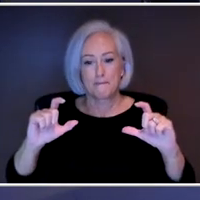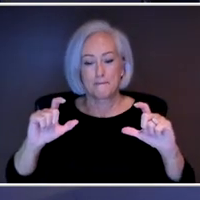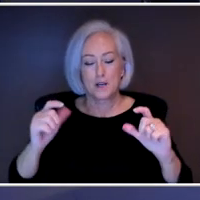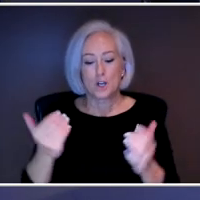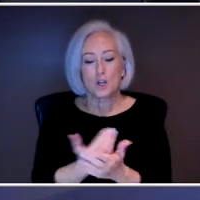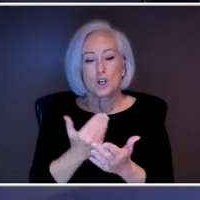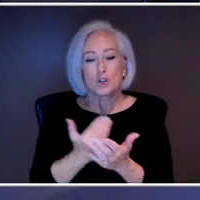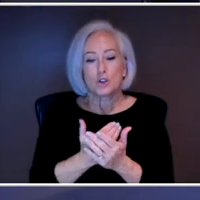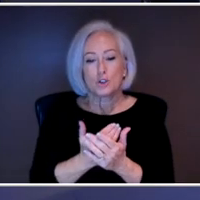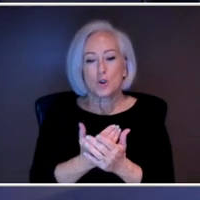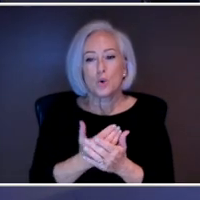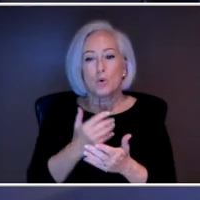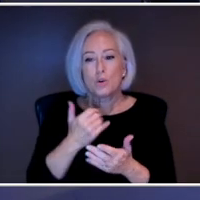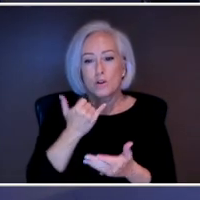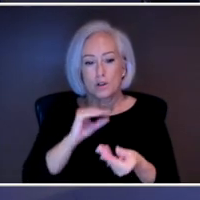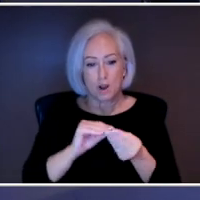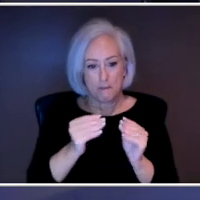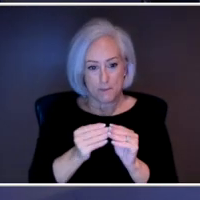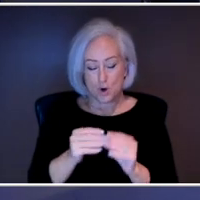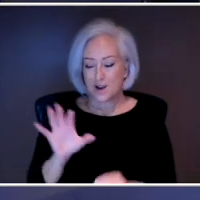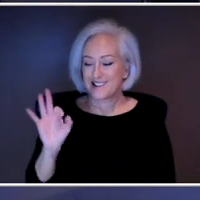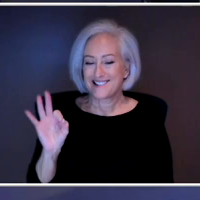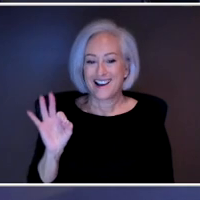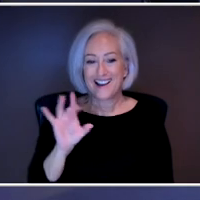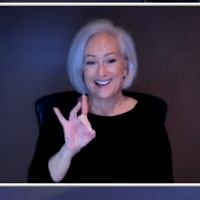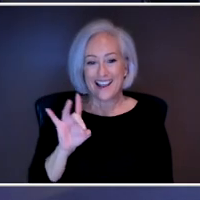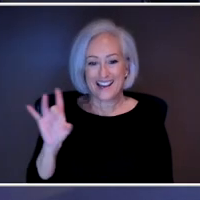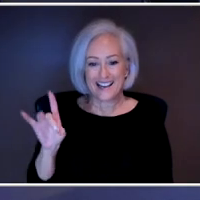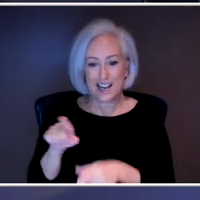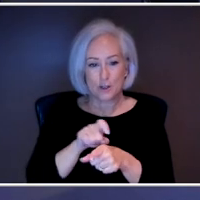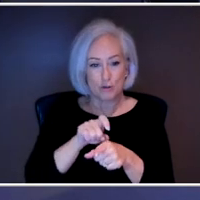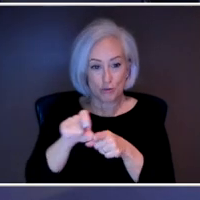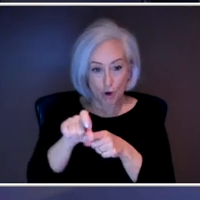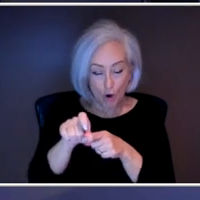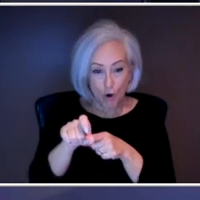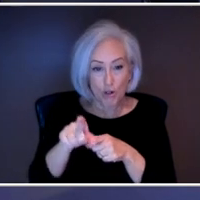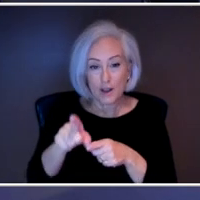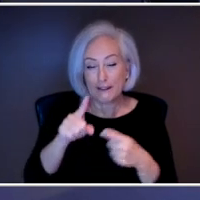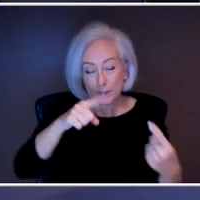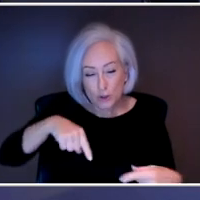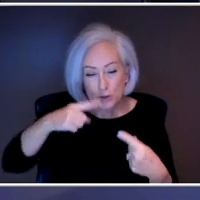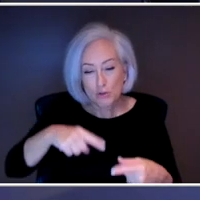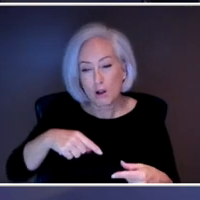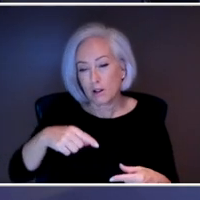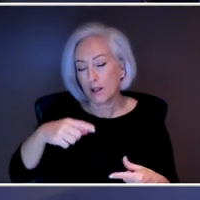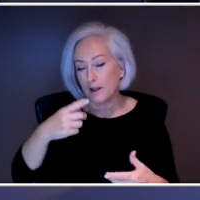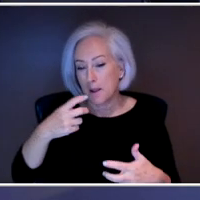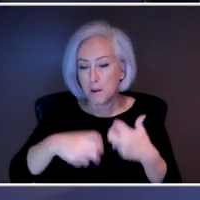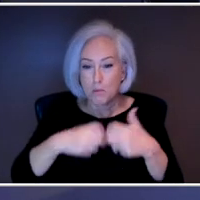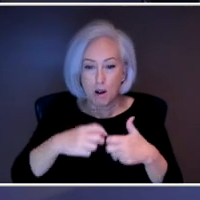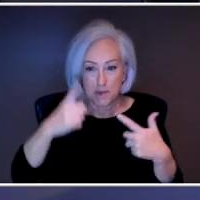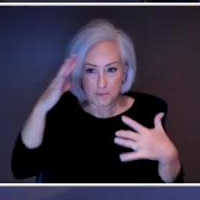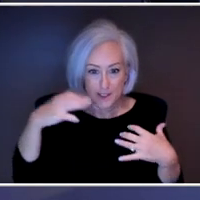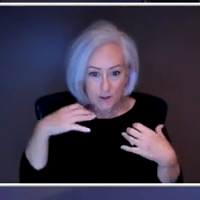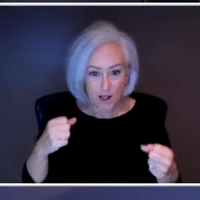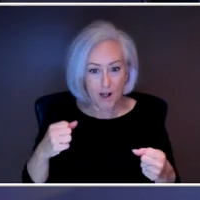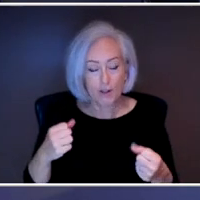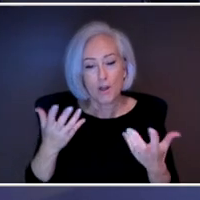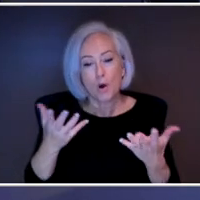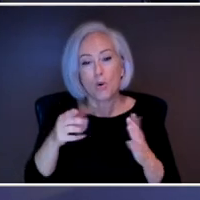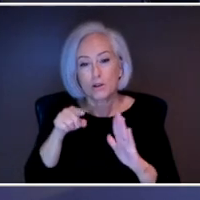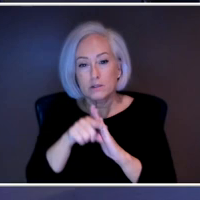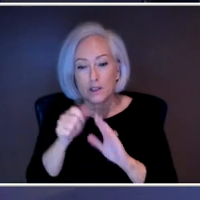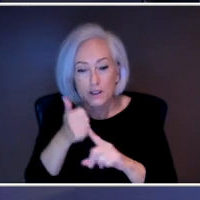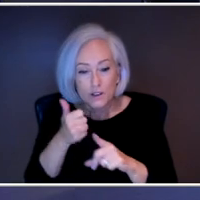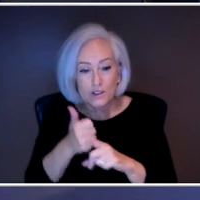988. Again, anybody struggling with mental health crisis, know somebody, you're feeling suicidal, contact 988. You can connect